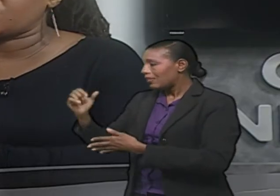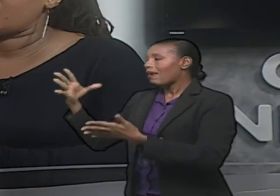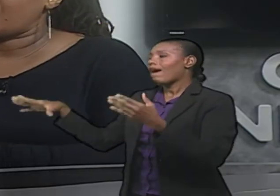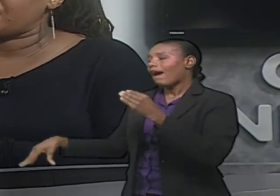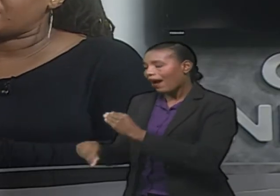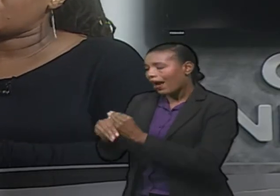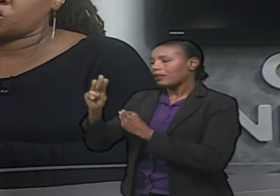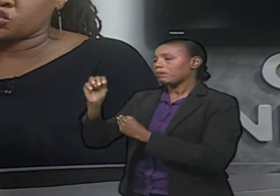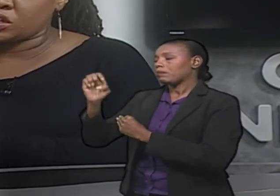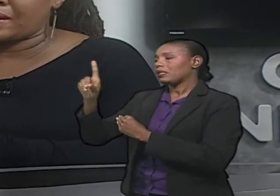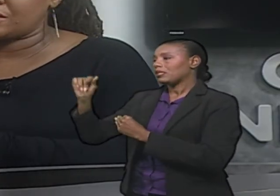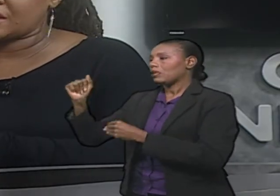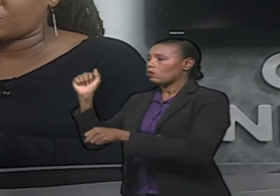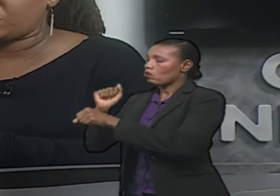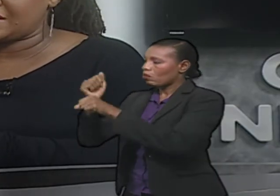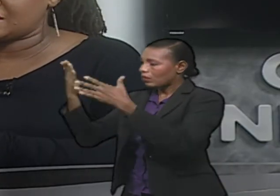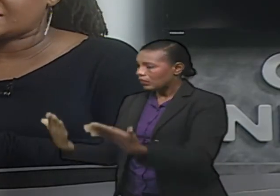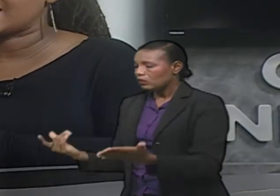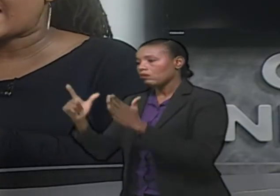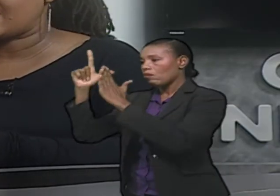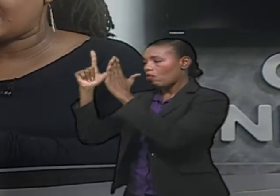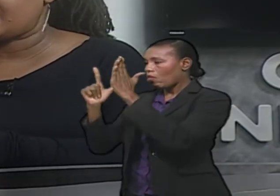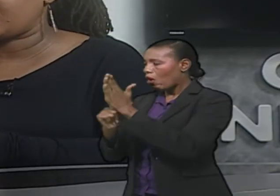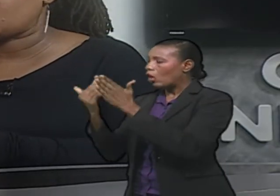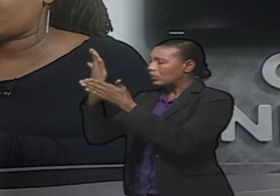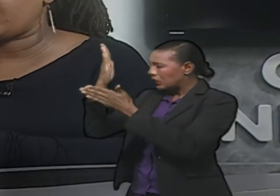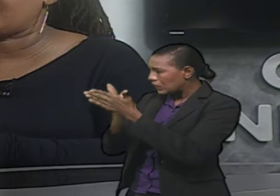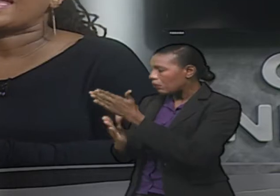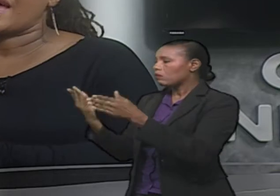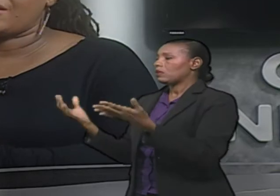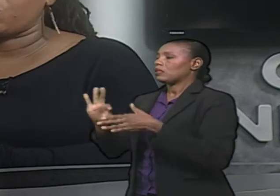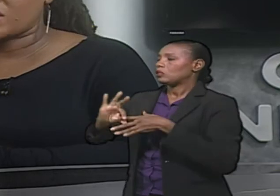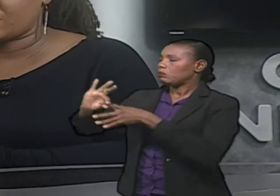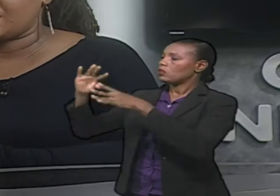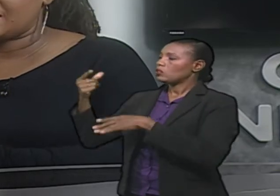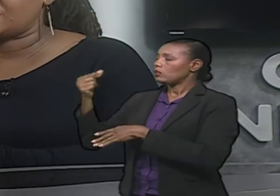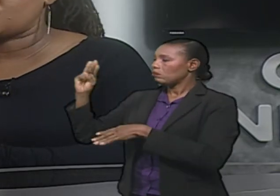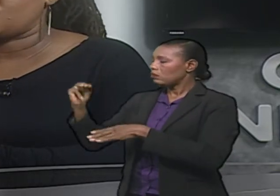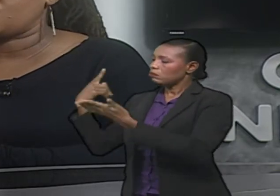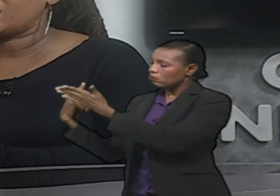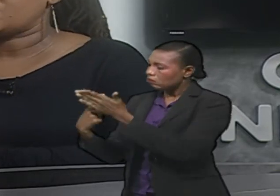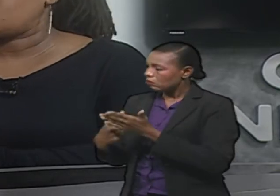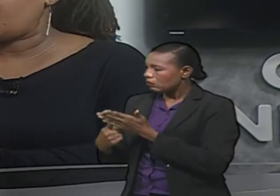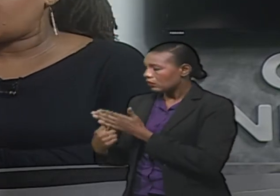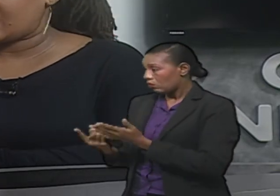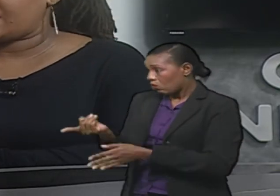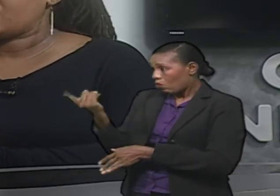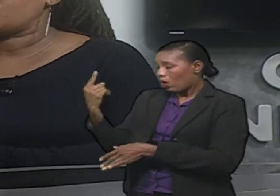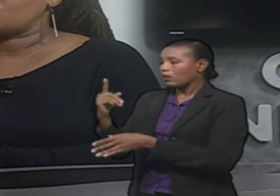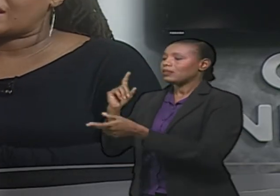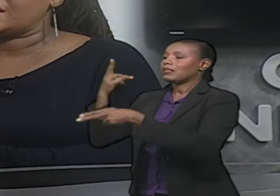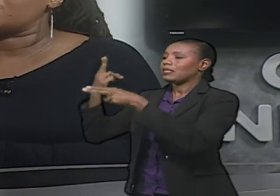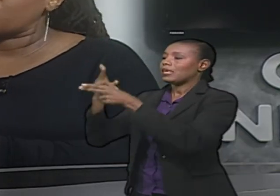several constitutional amendments that are going to be discussed at the special general meeting and one of them is to change the